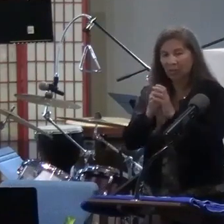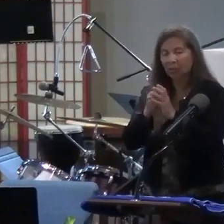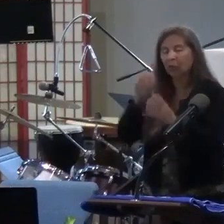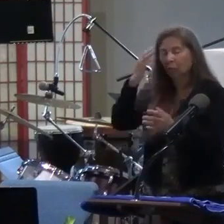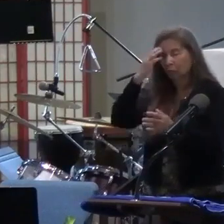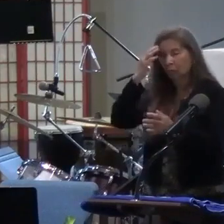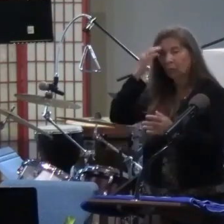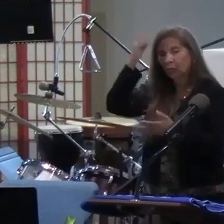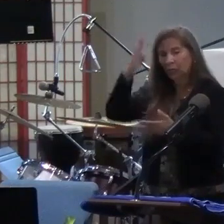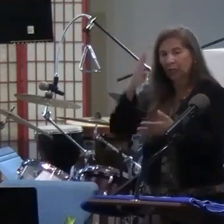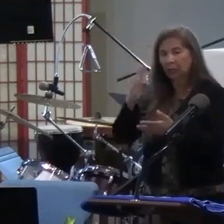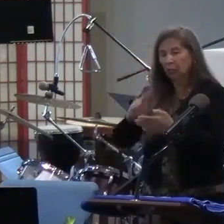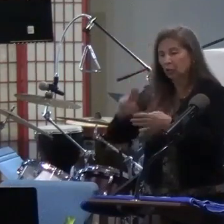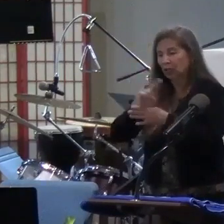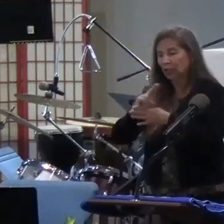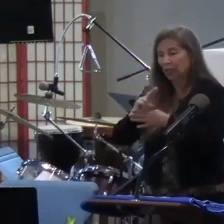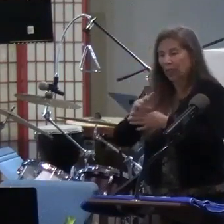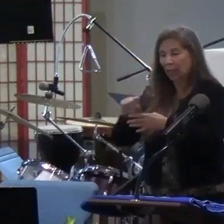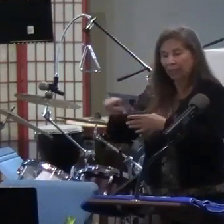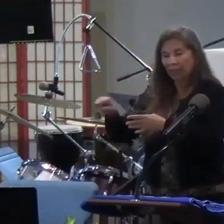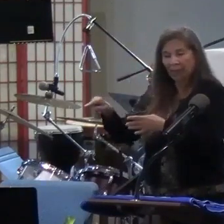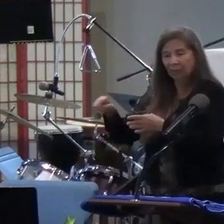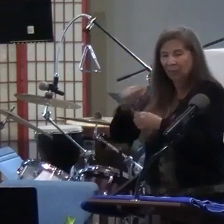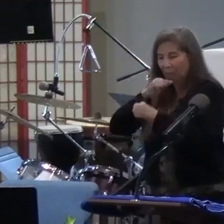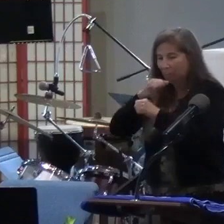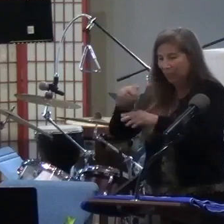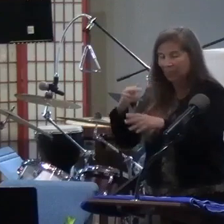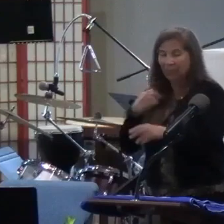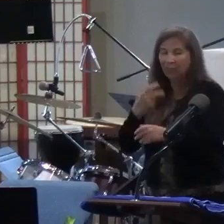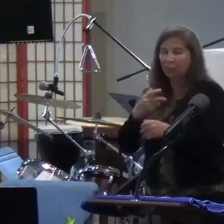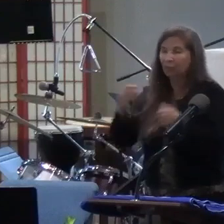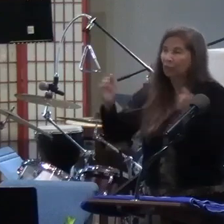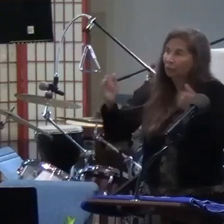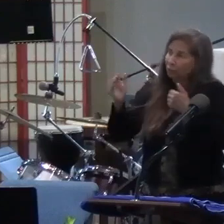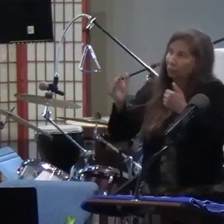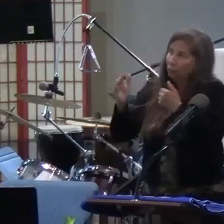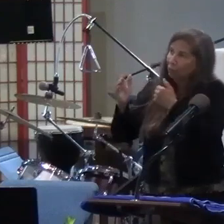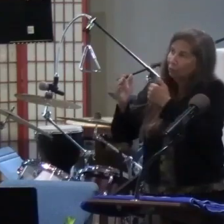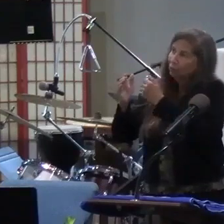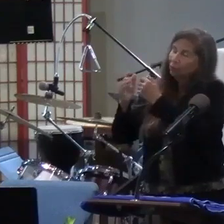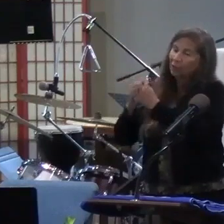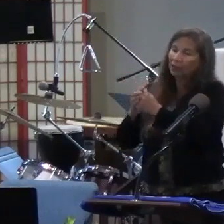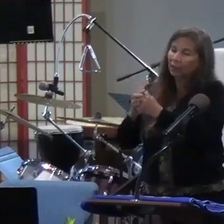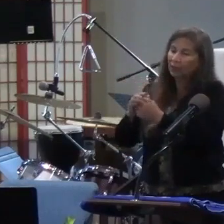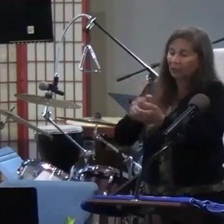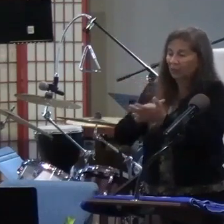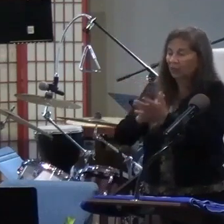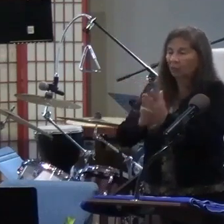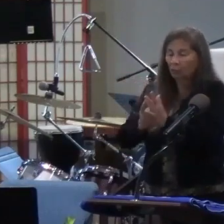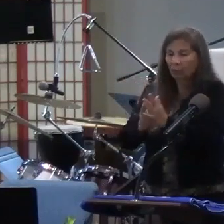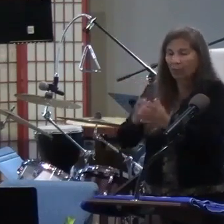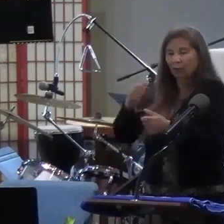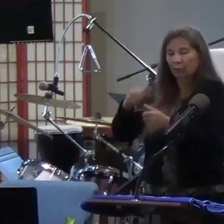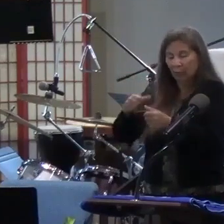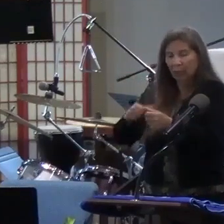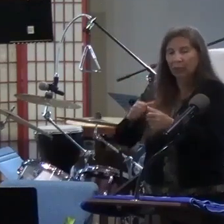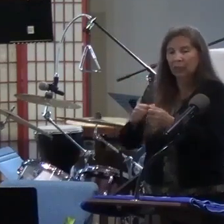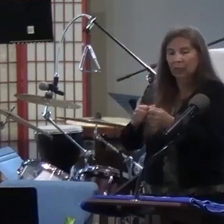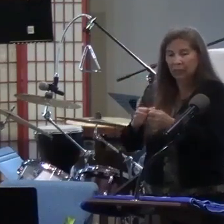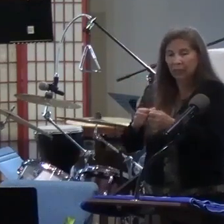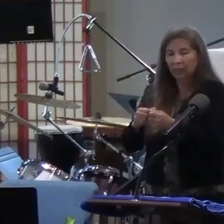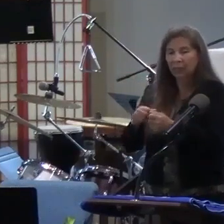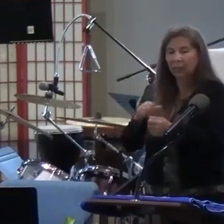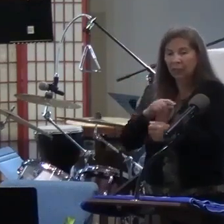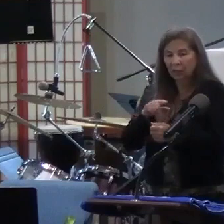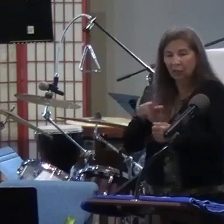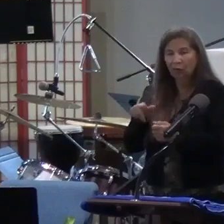God was using them to bless us and bring us close to him. And there are those moments. I was reminded of that moment that you might be